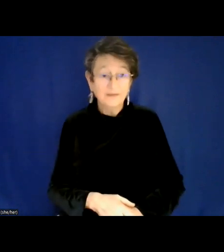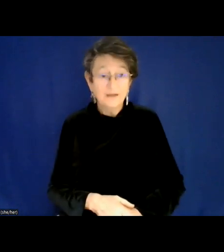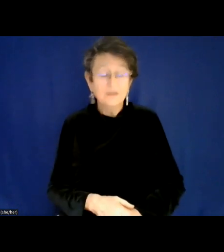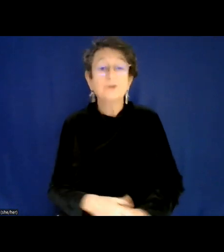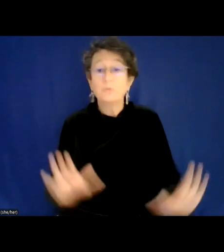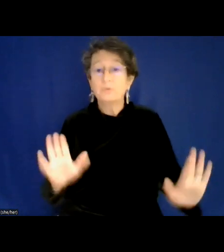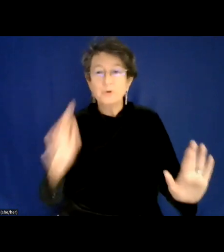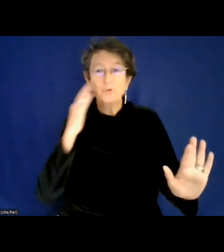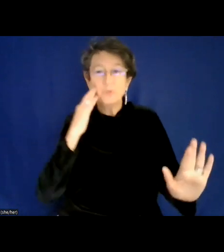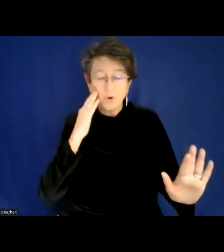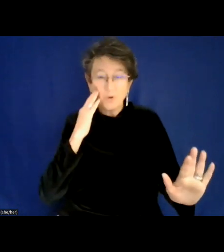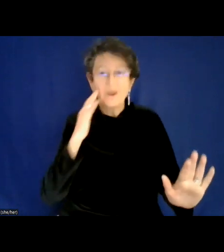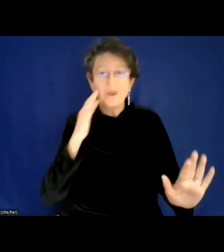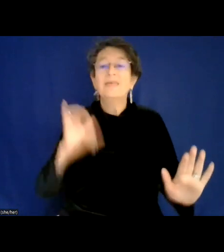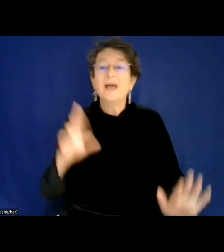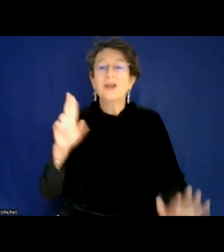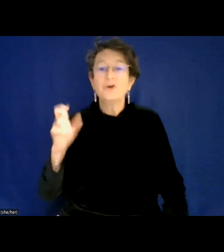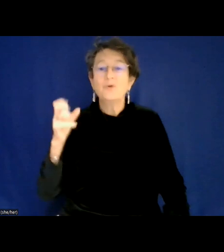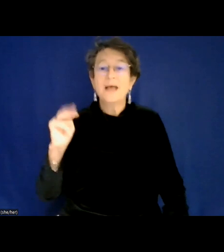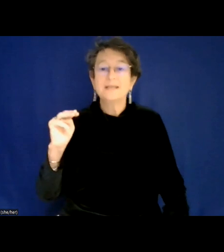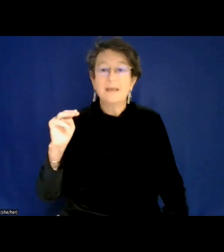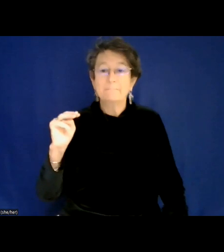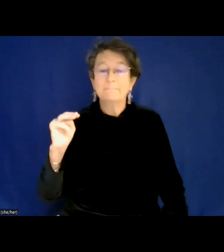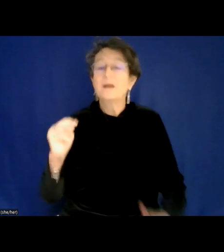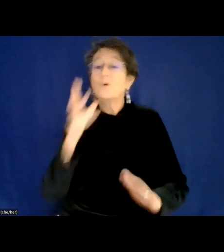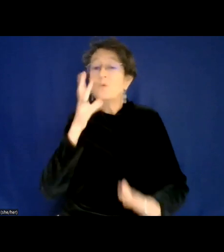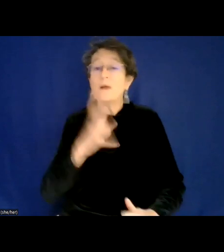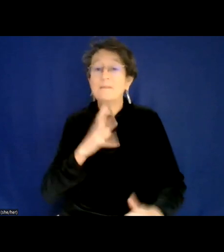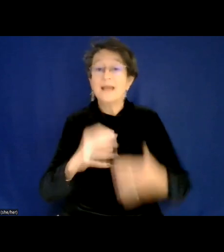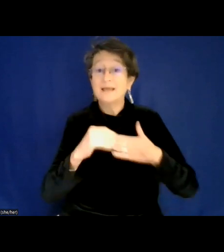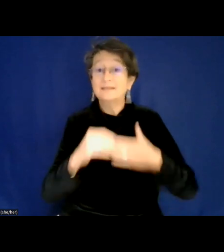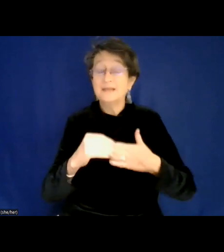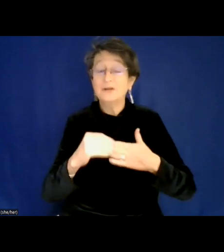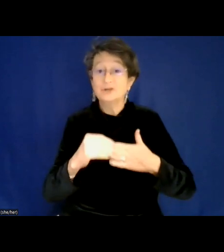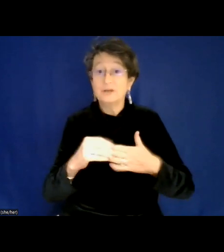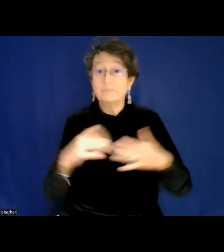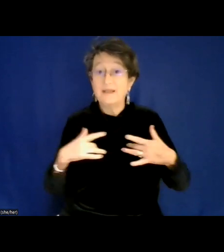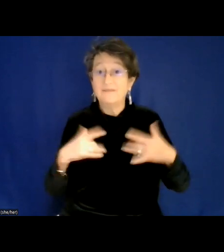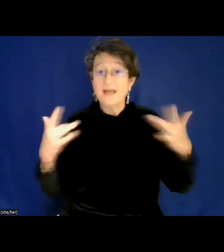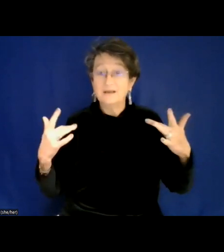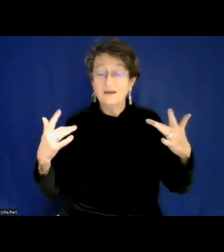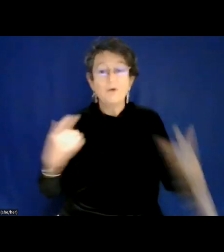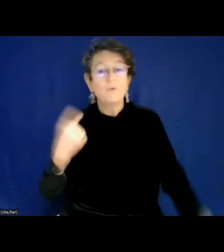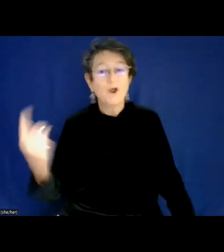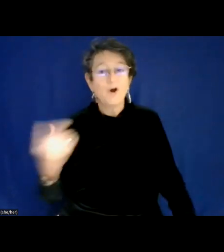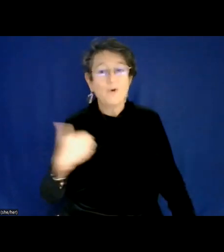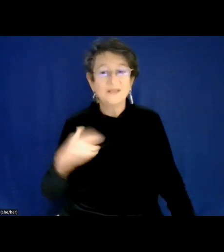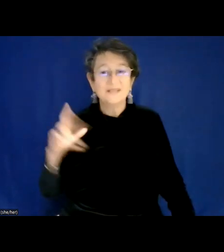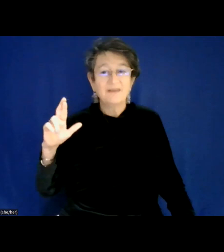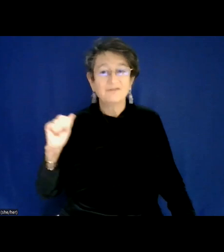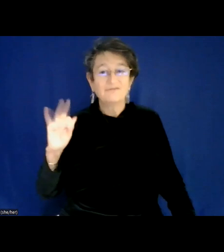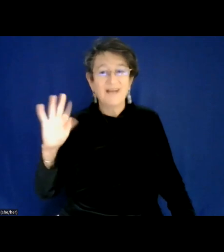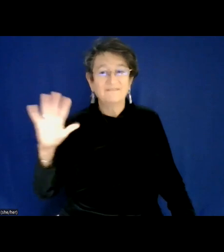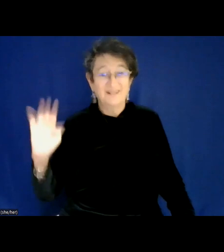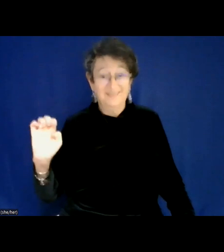leadership event is complete without a participant raffle. And we do that whether we have virtual events or in person. Um, so